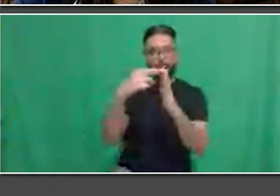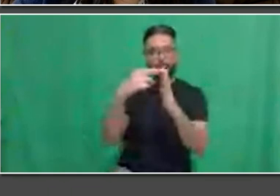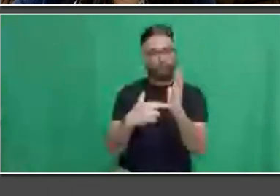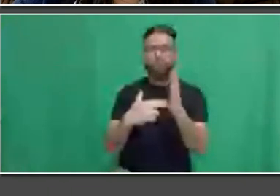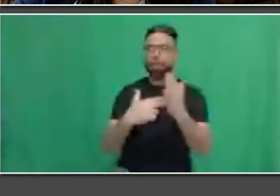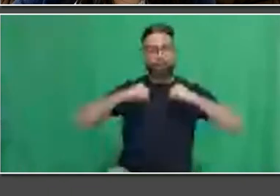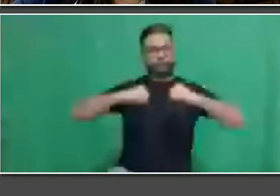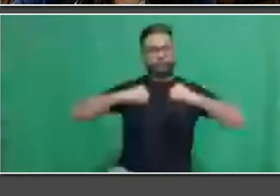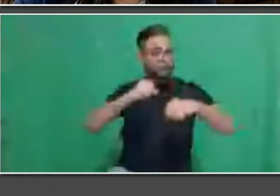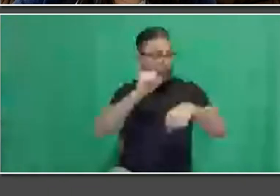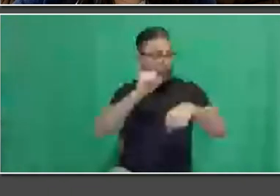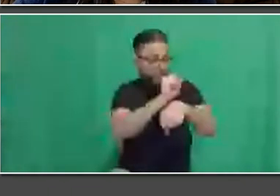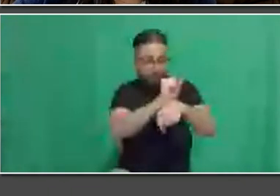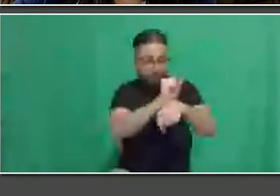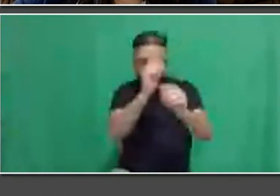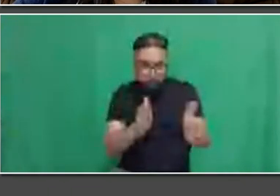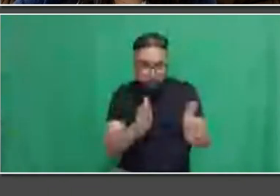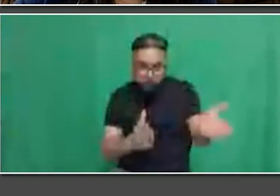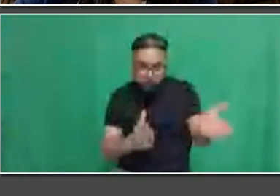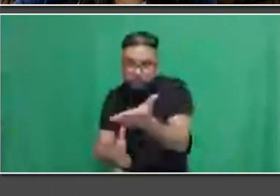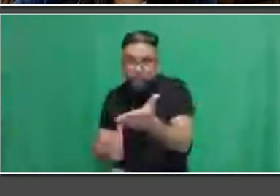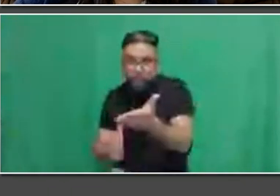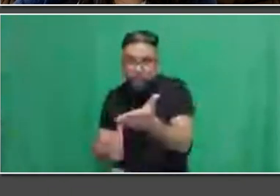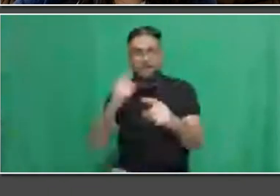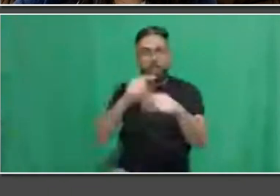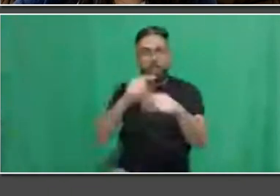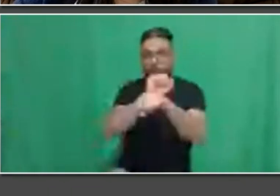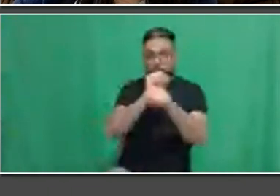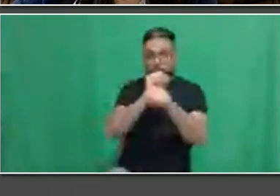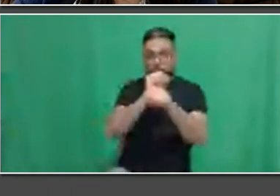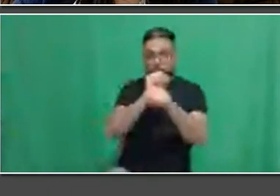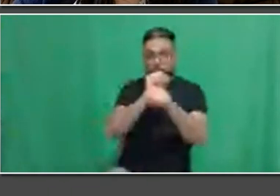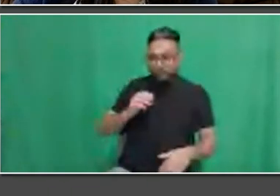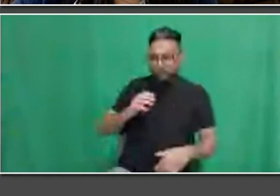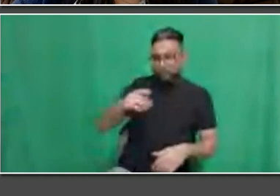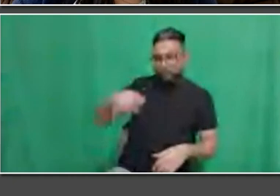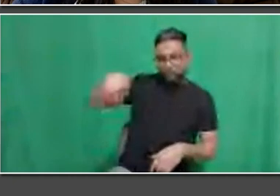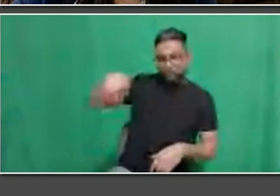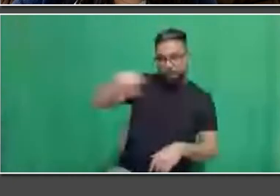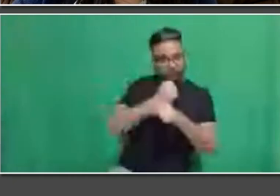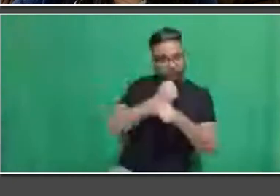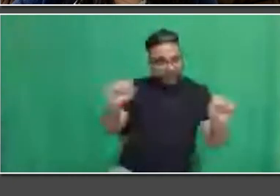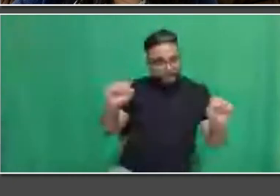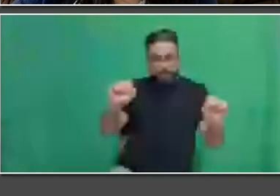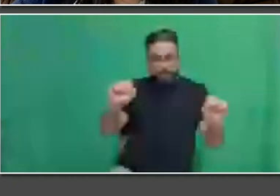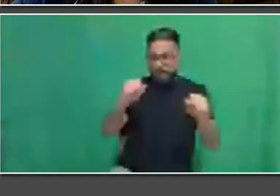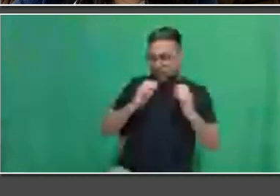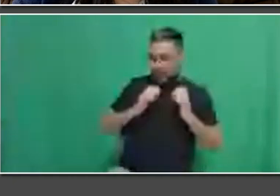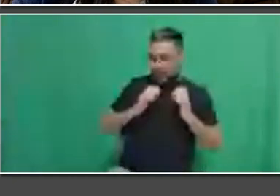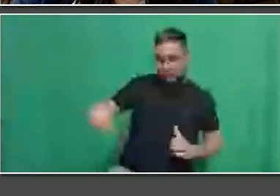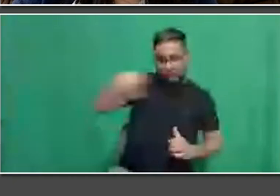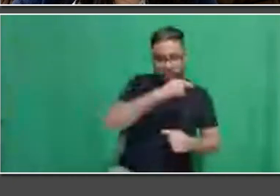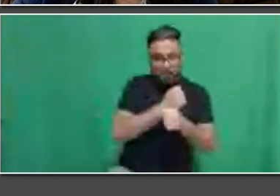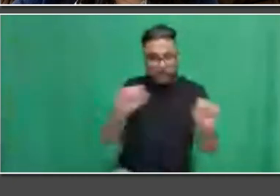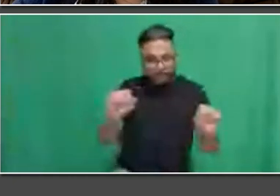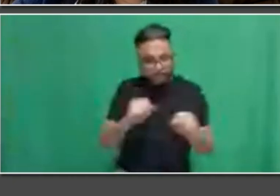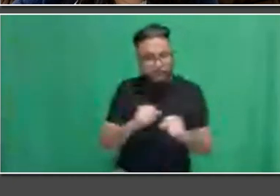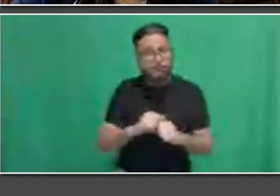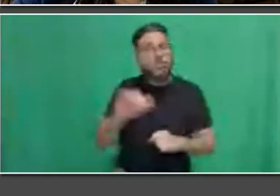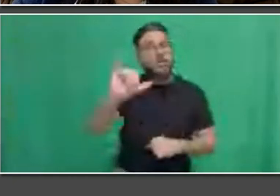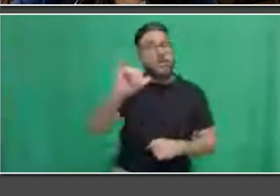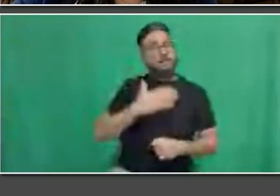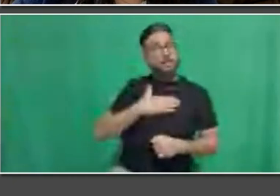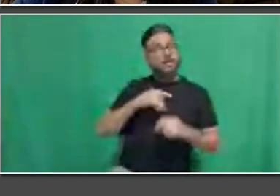Another civil aspect that also falls under our team's responsibility is the underground utilities and sewers. We conduct